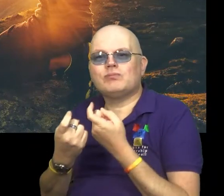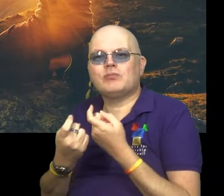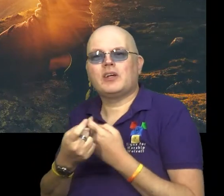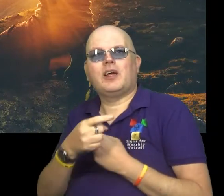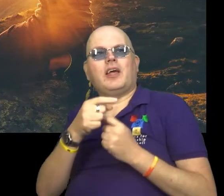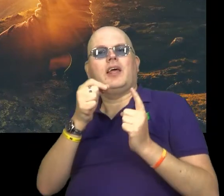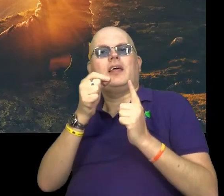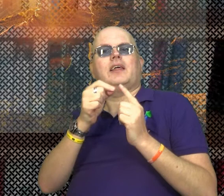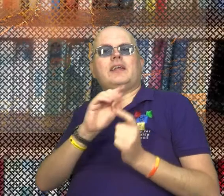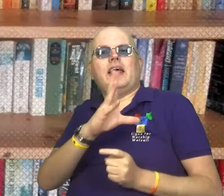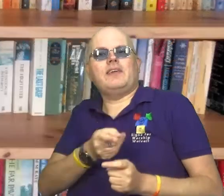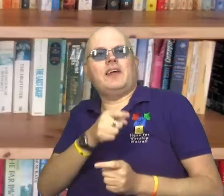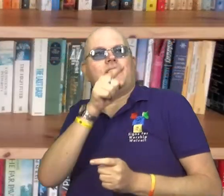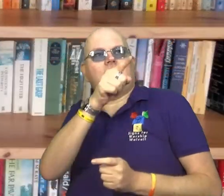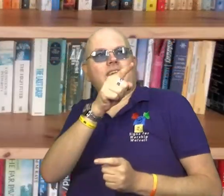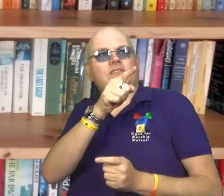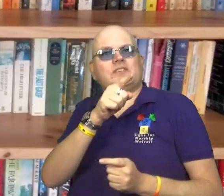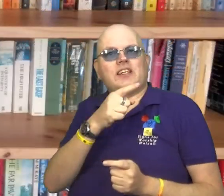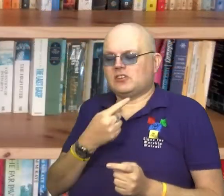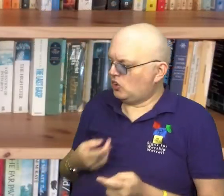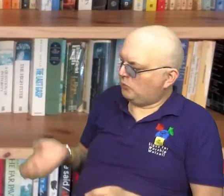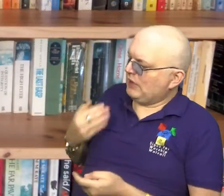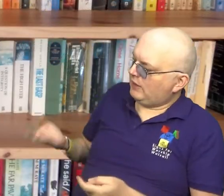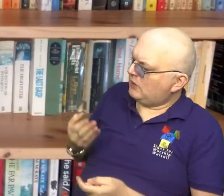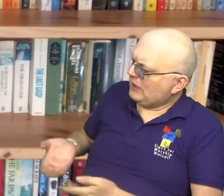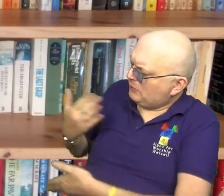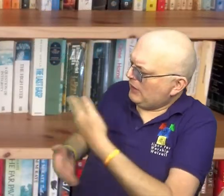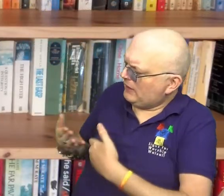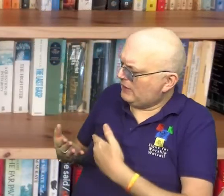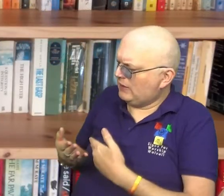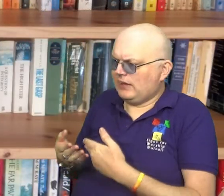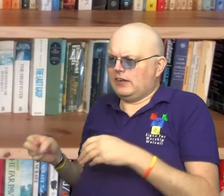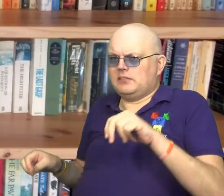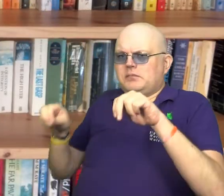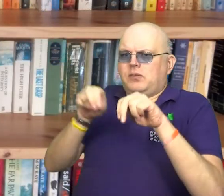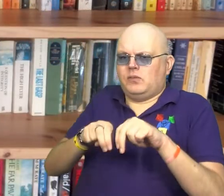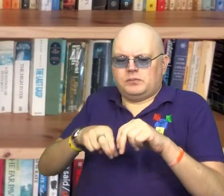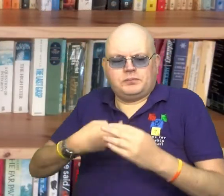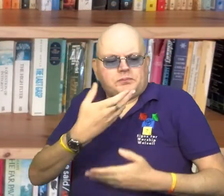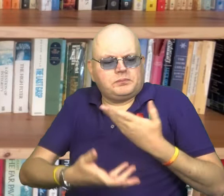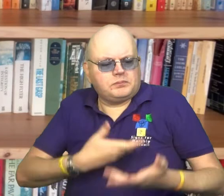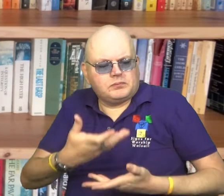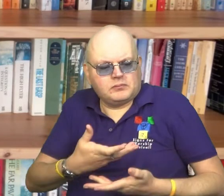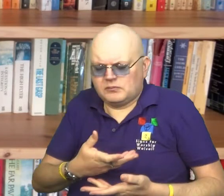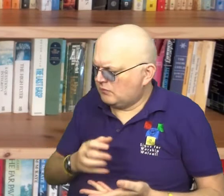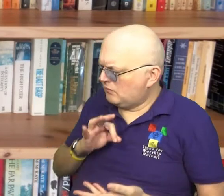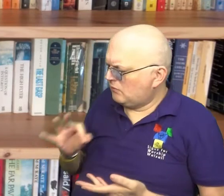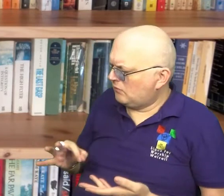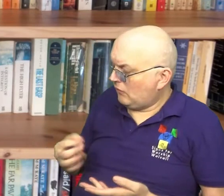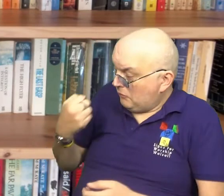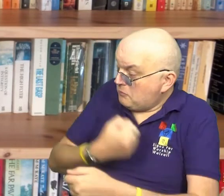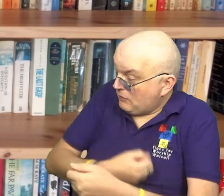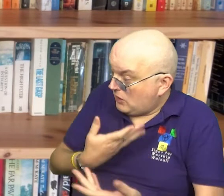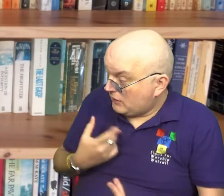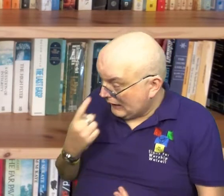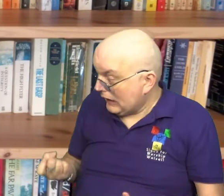The Ethiopian invites him into the chariot to explain. And once Philip explains it, the Ethiopian asks